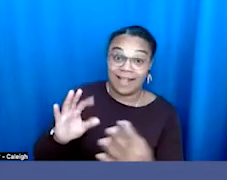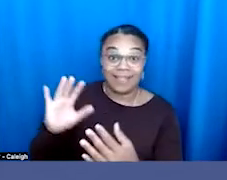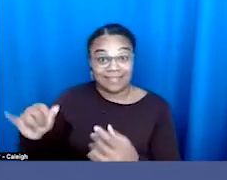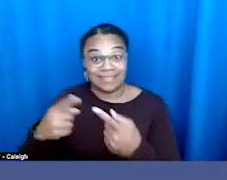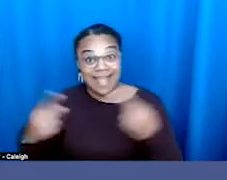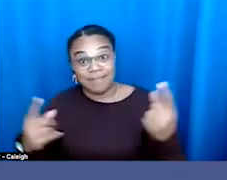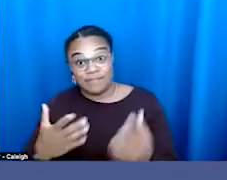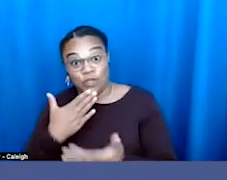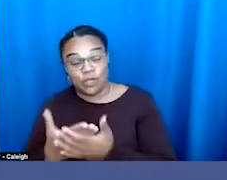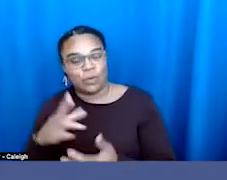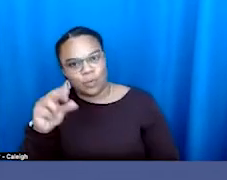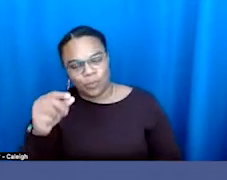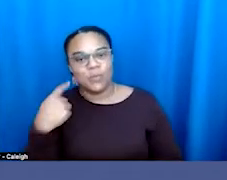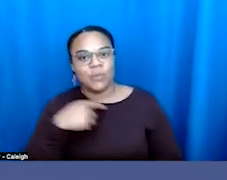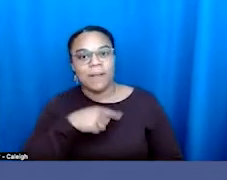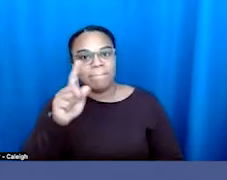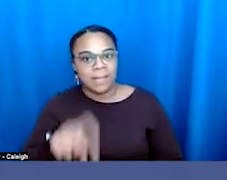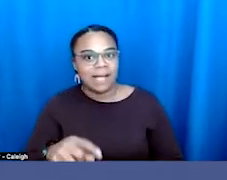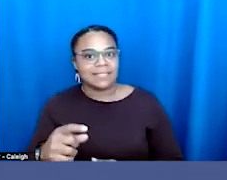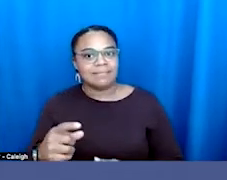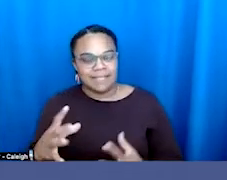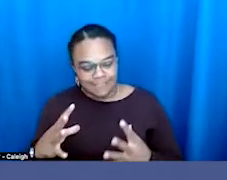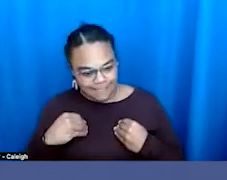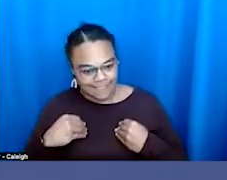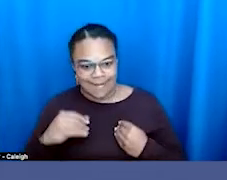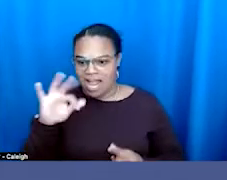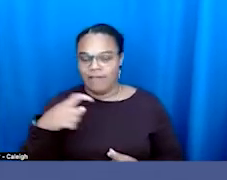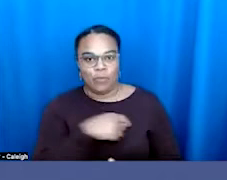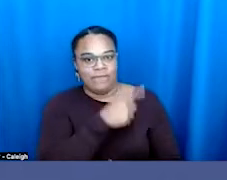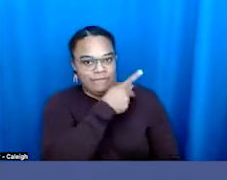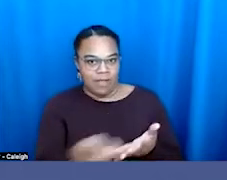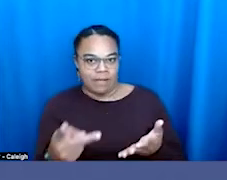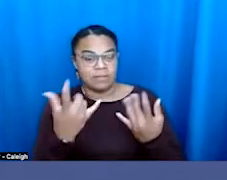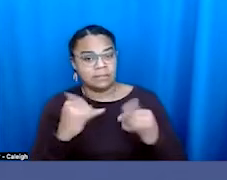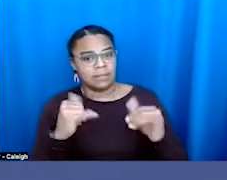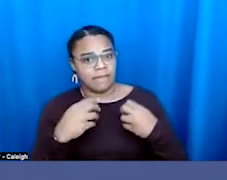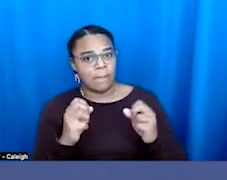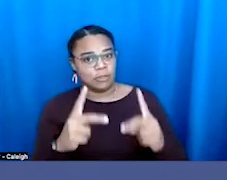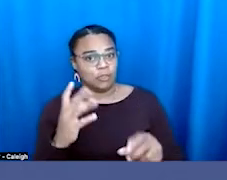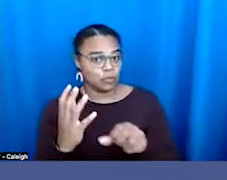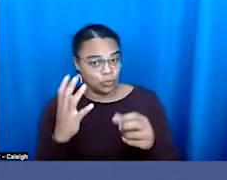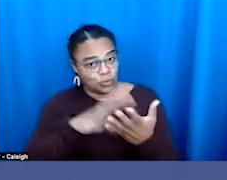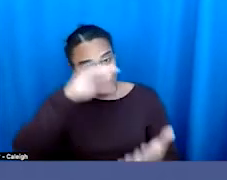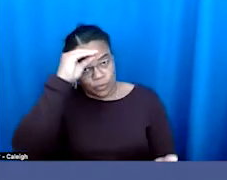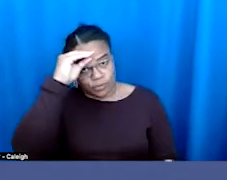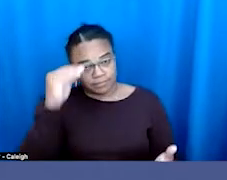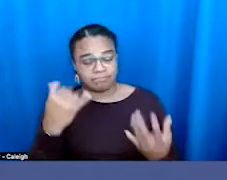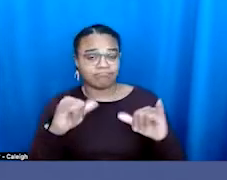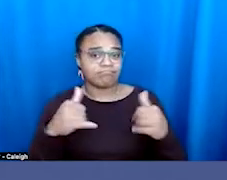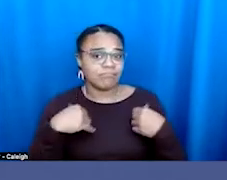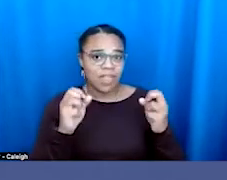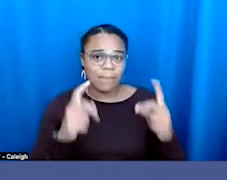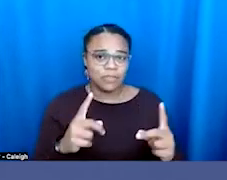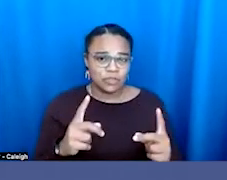unafraid to fail because there's still opportunities for us to learn. There are opportunities for us to gauge where the